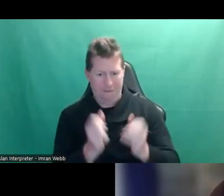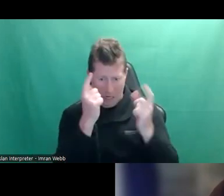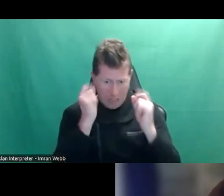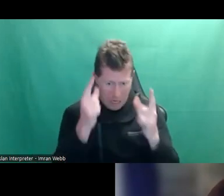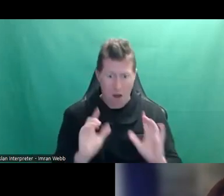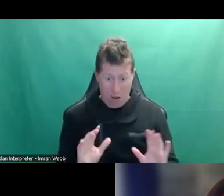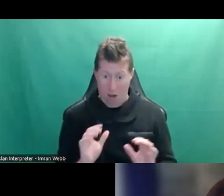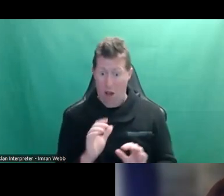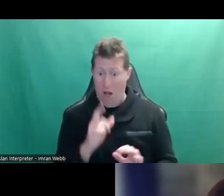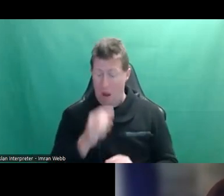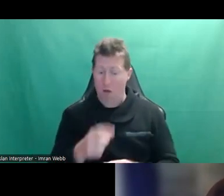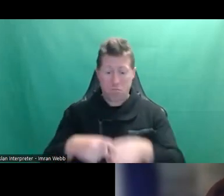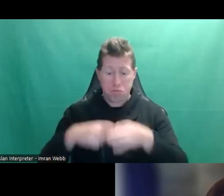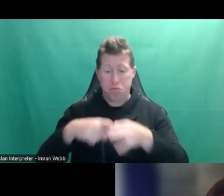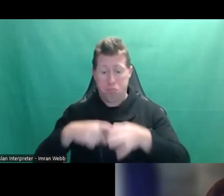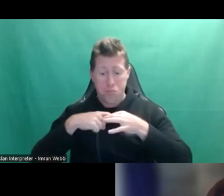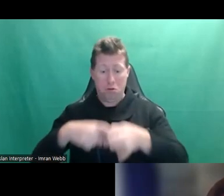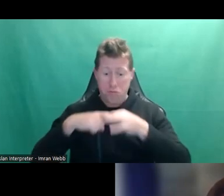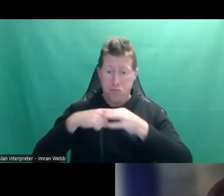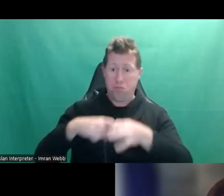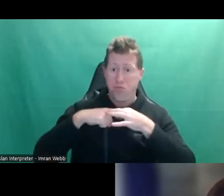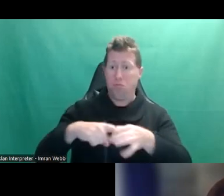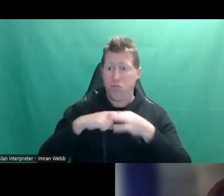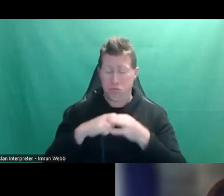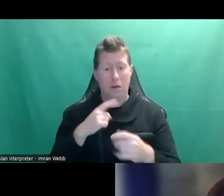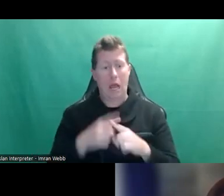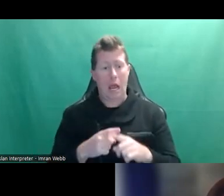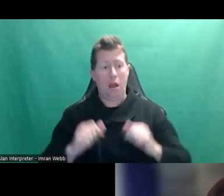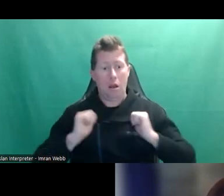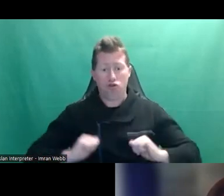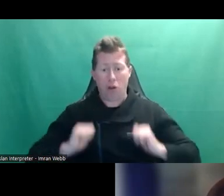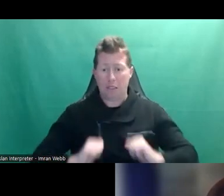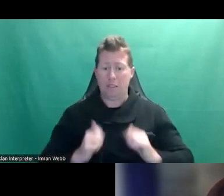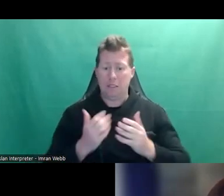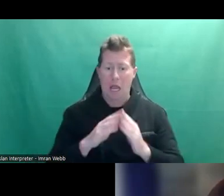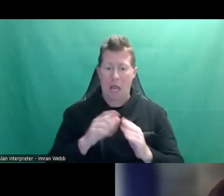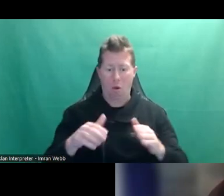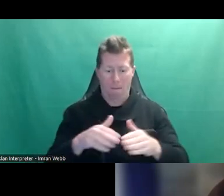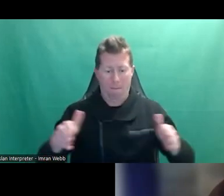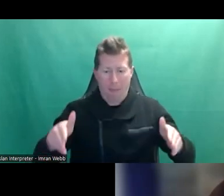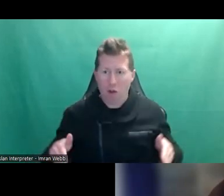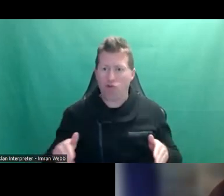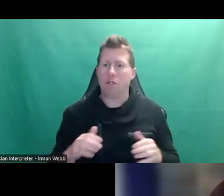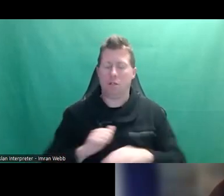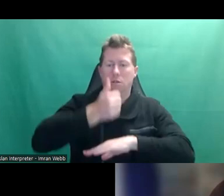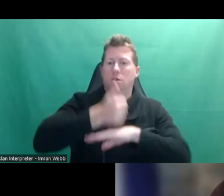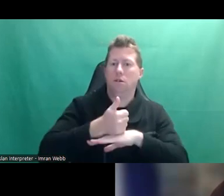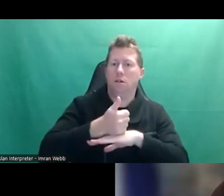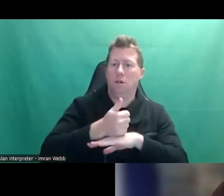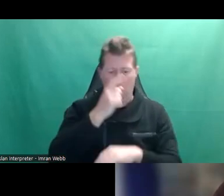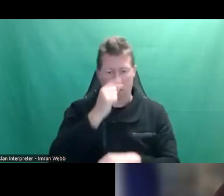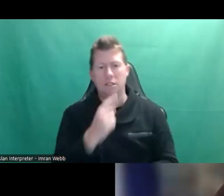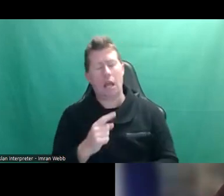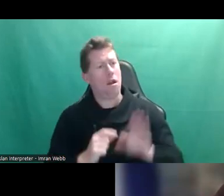they're able to ask questions, and perhaps even have some practice in setting the boundary for themselves next time. So they could say to you, hey,